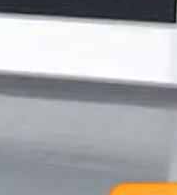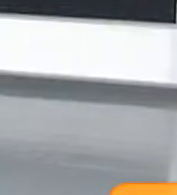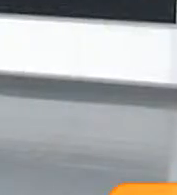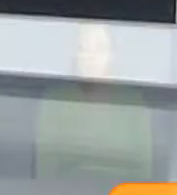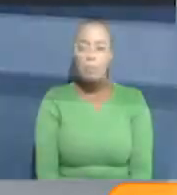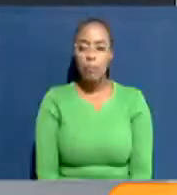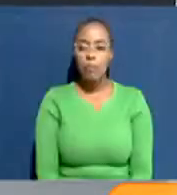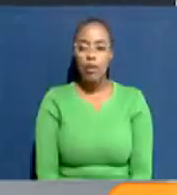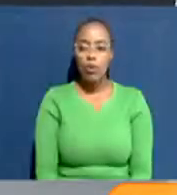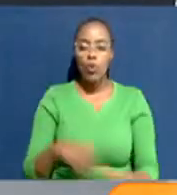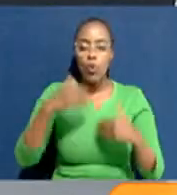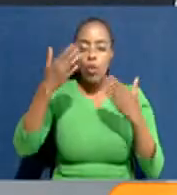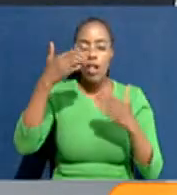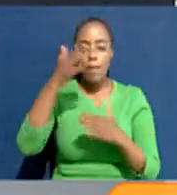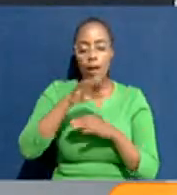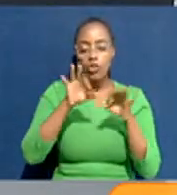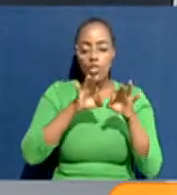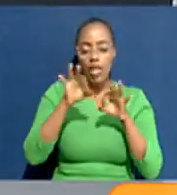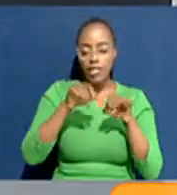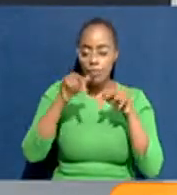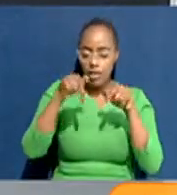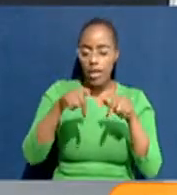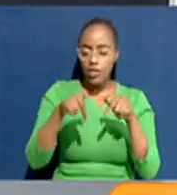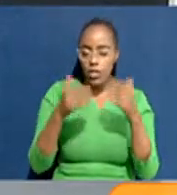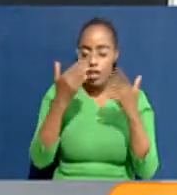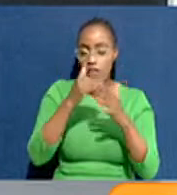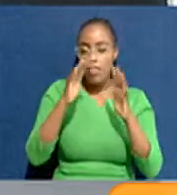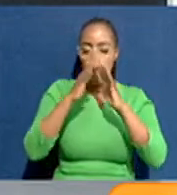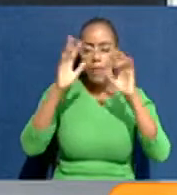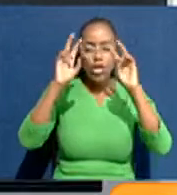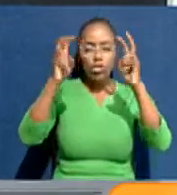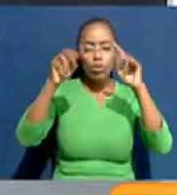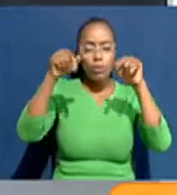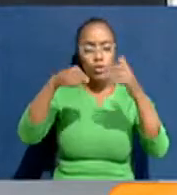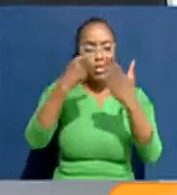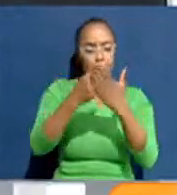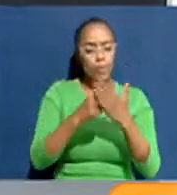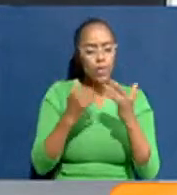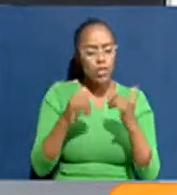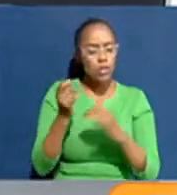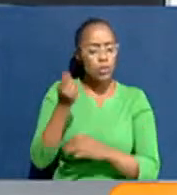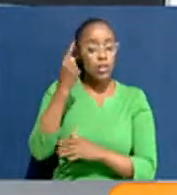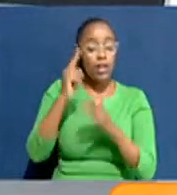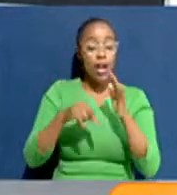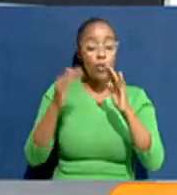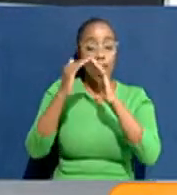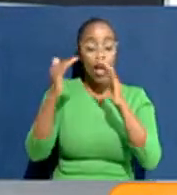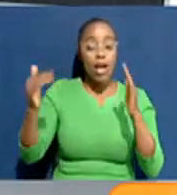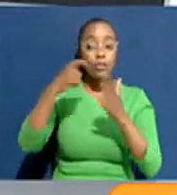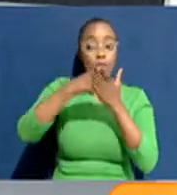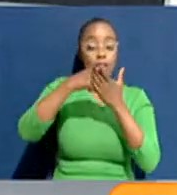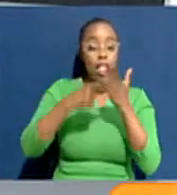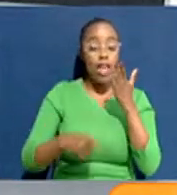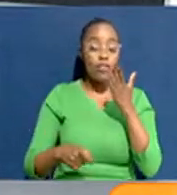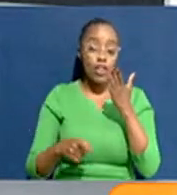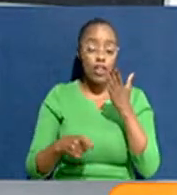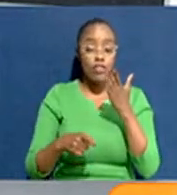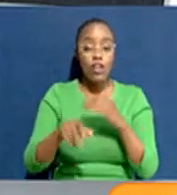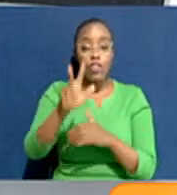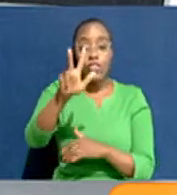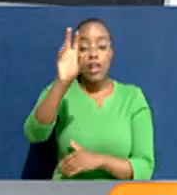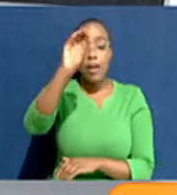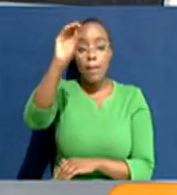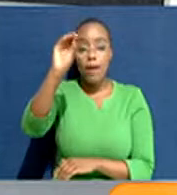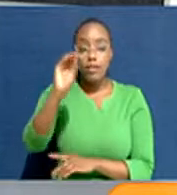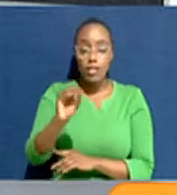Welcome back to The Explainer tonight. The big topic of discussion, what we're trying to understand is the housing levy of 3